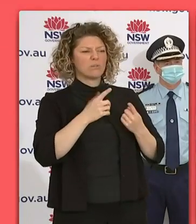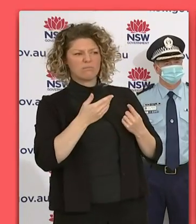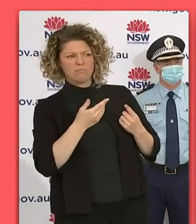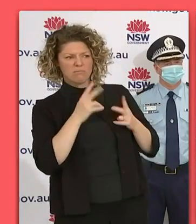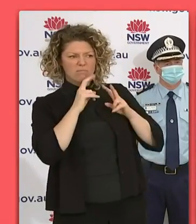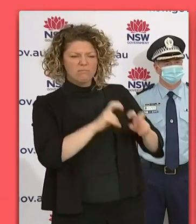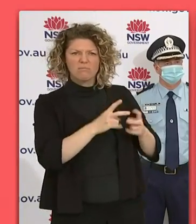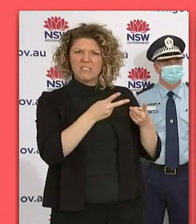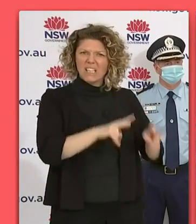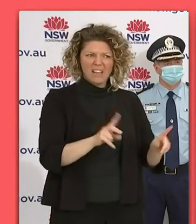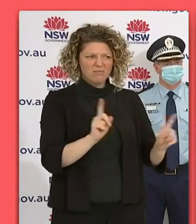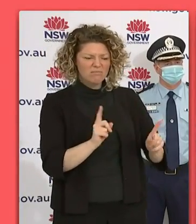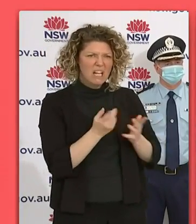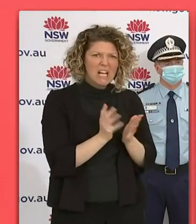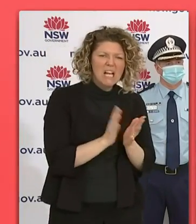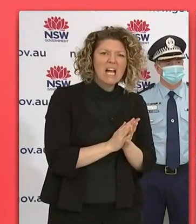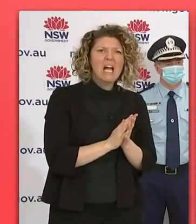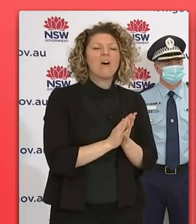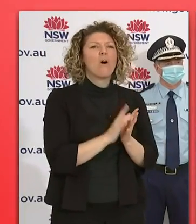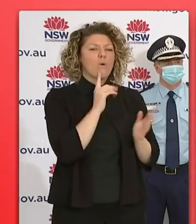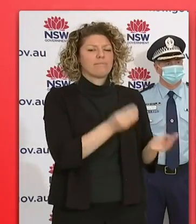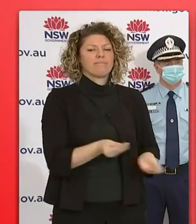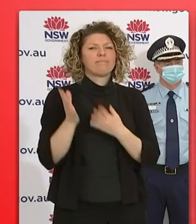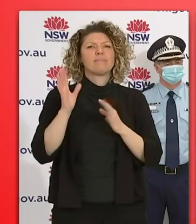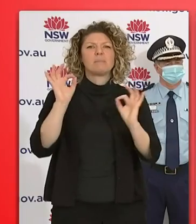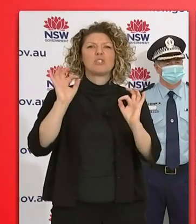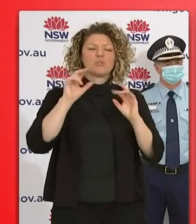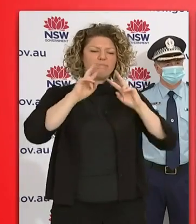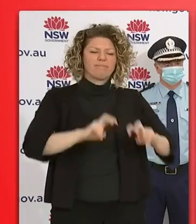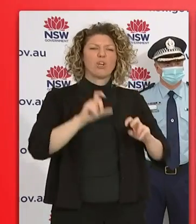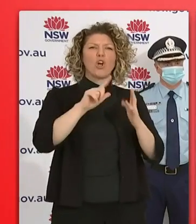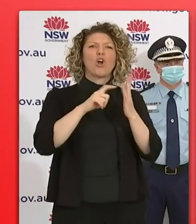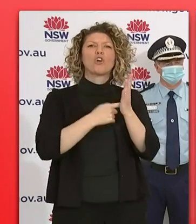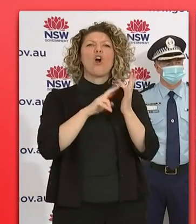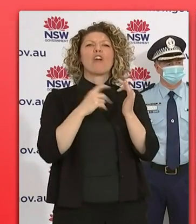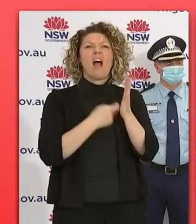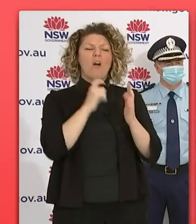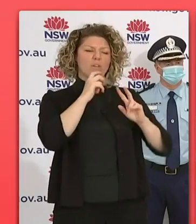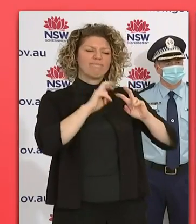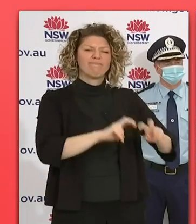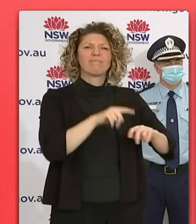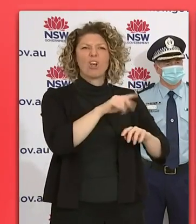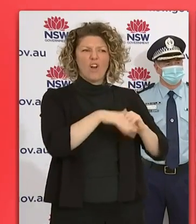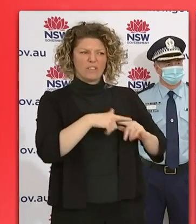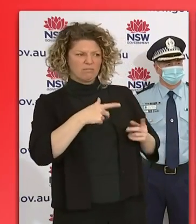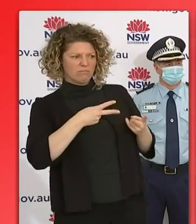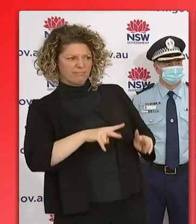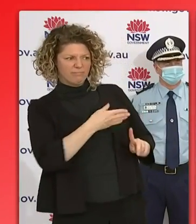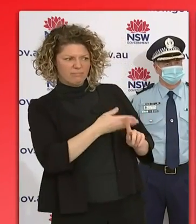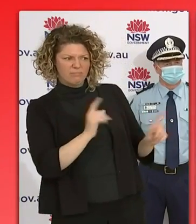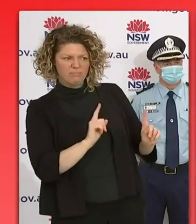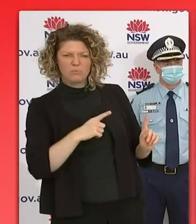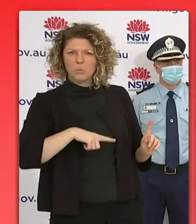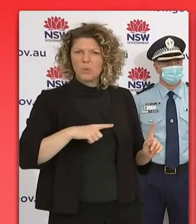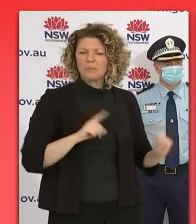also be referring it to the coroner. And again, our sincere, heartfelt condolences to her family.